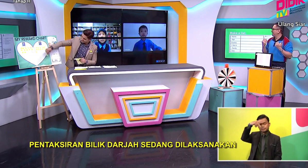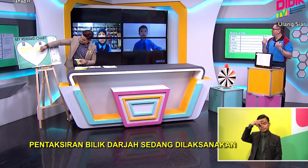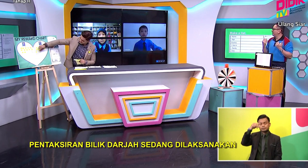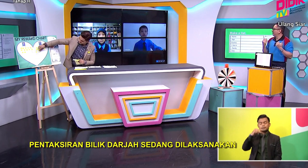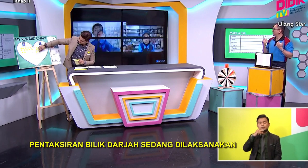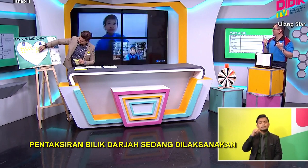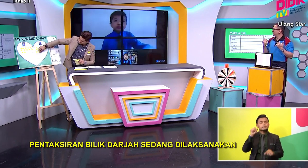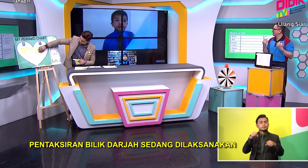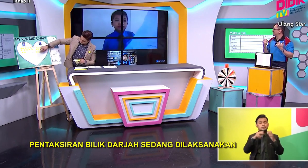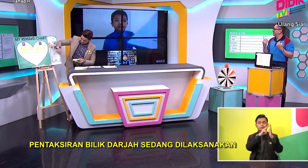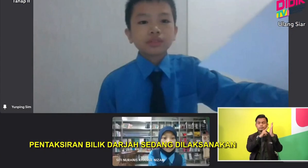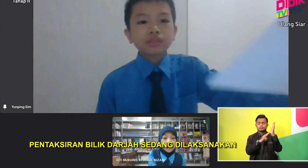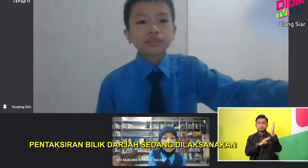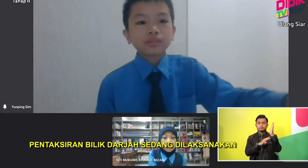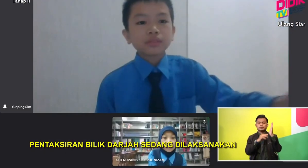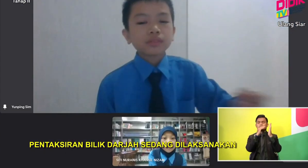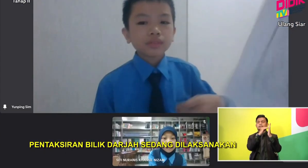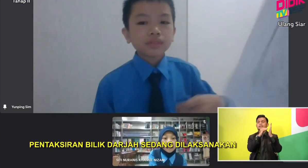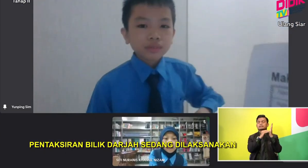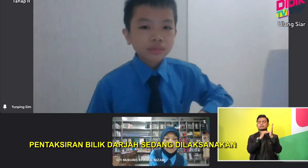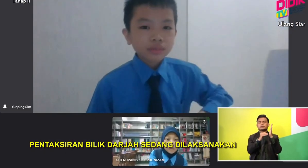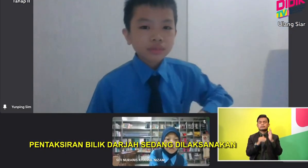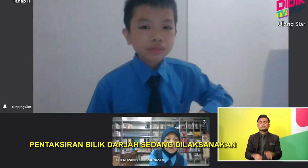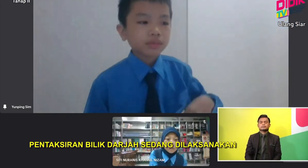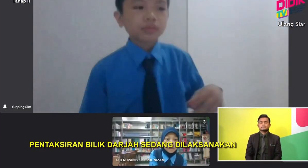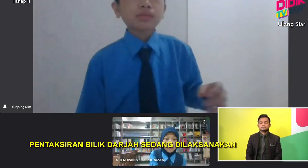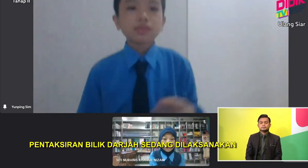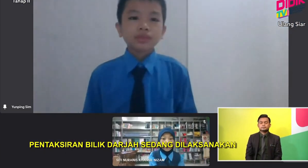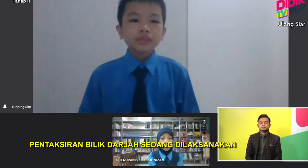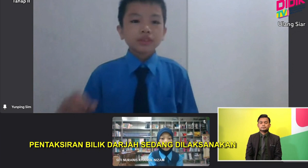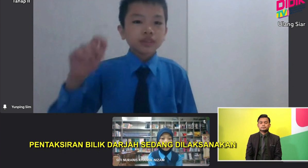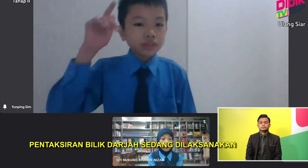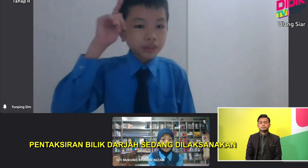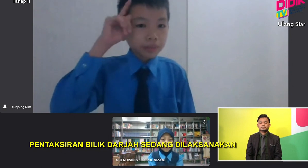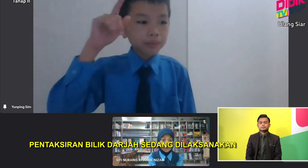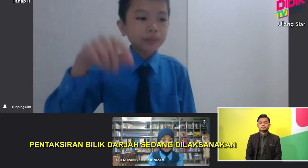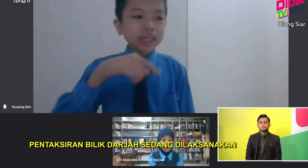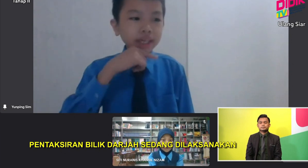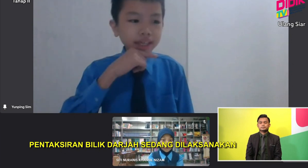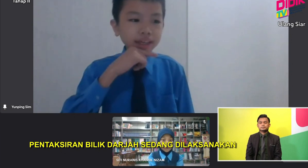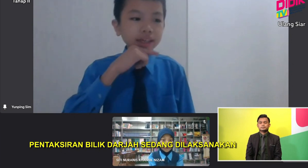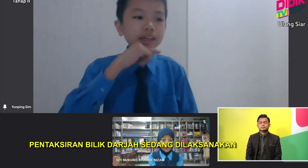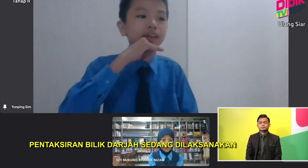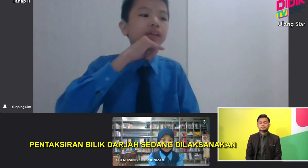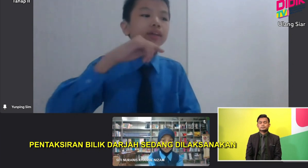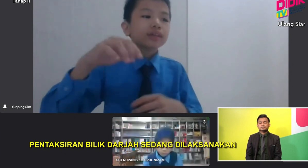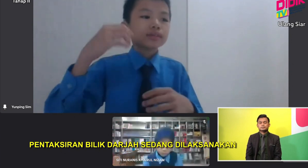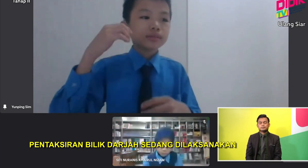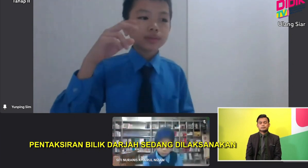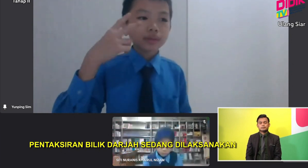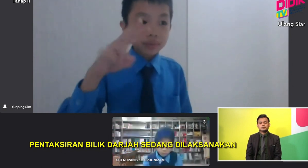Okay. Read the list. All right, Peng Peng. Okay. I am senior Peng.